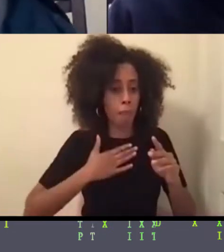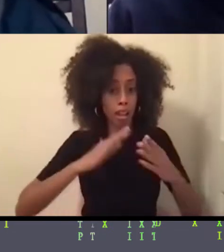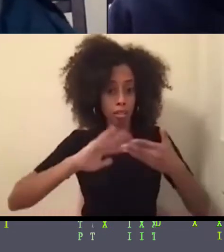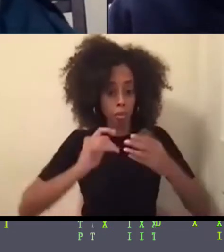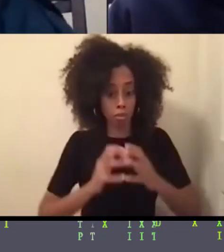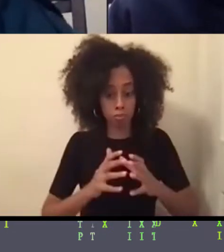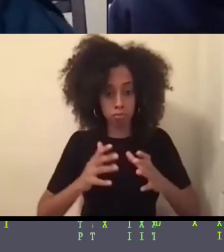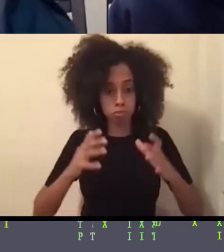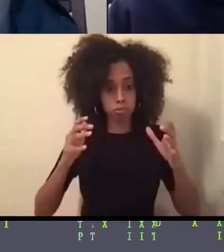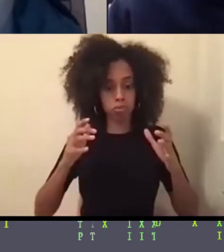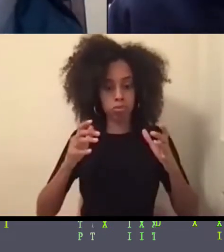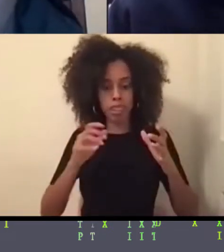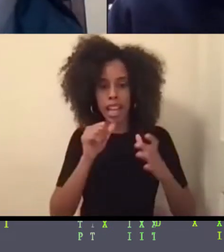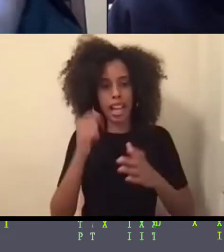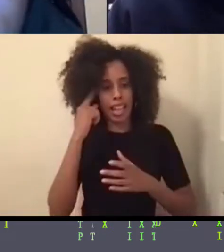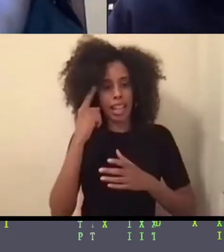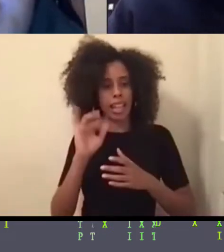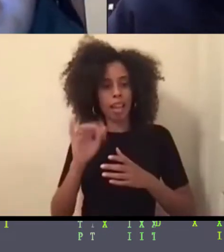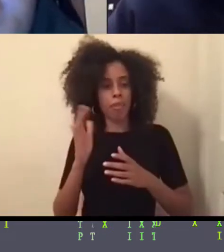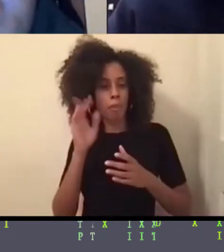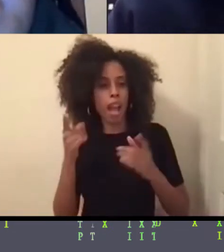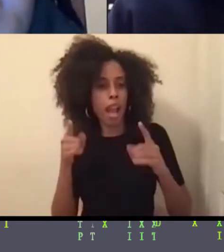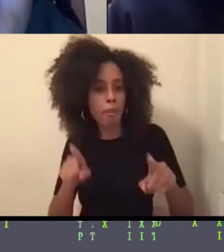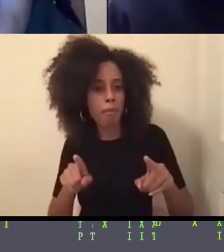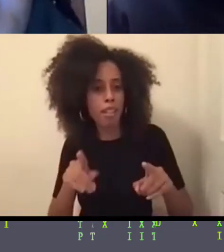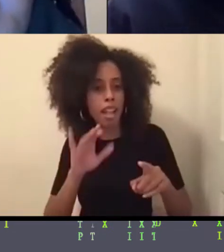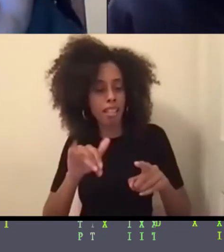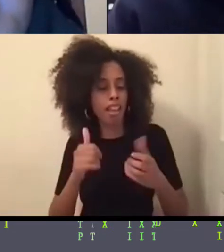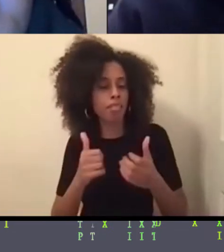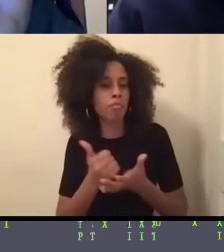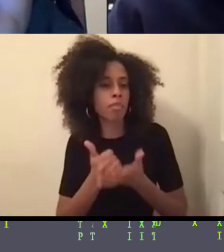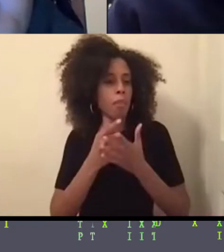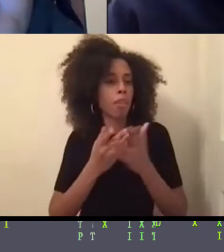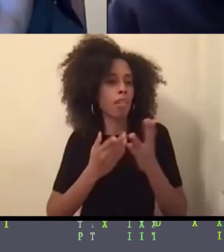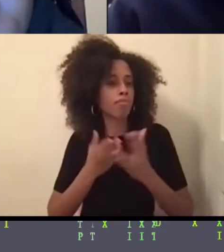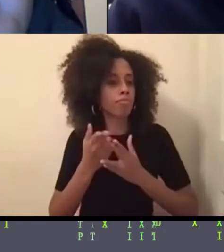helped me get through a lot of the early days of COVID.